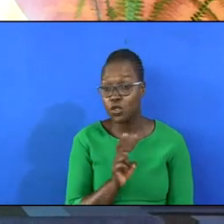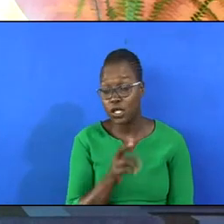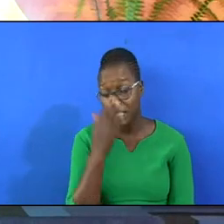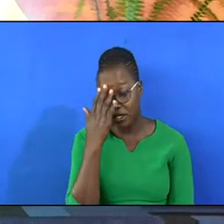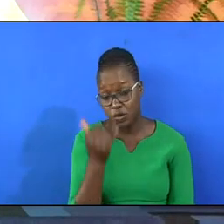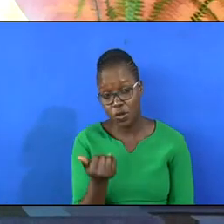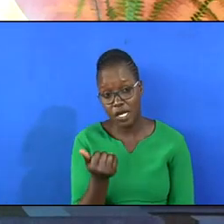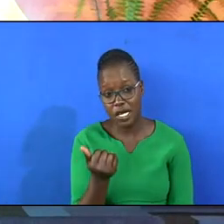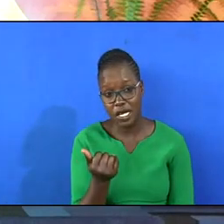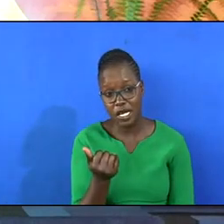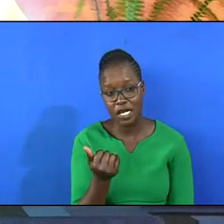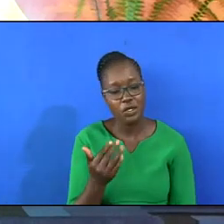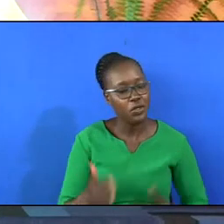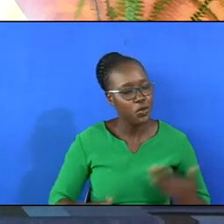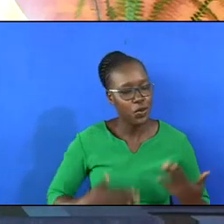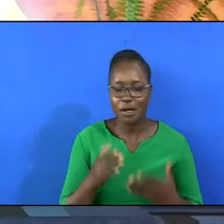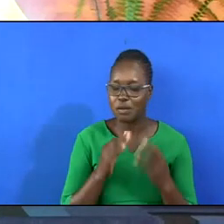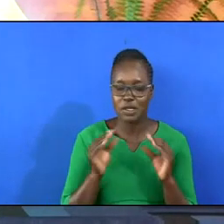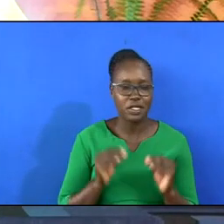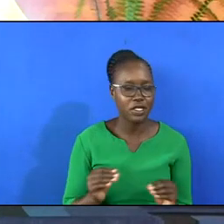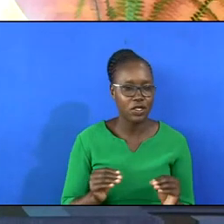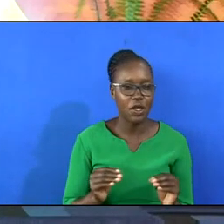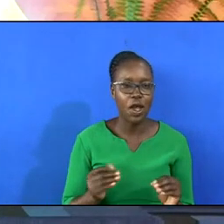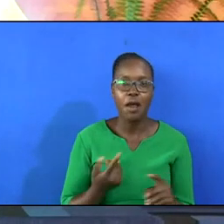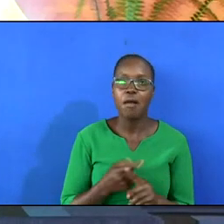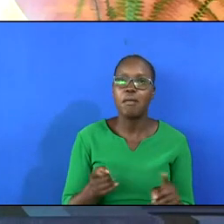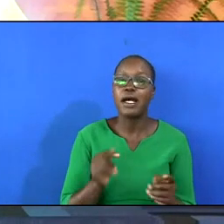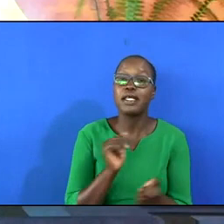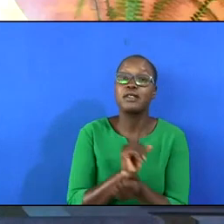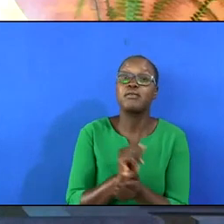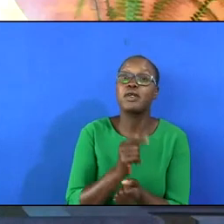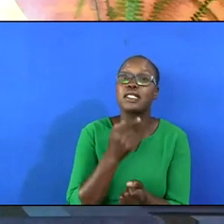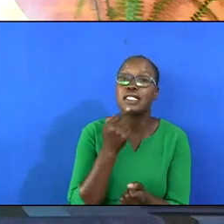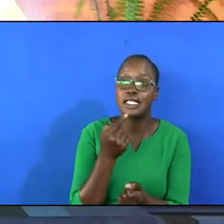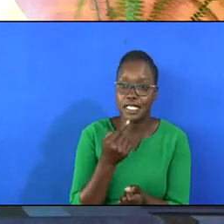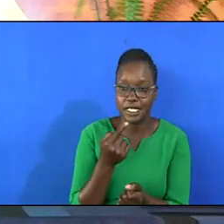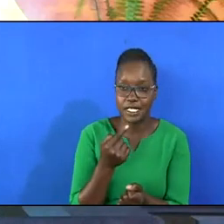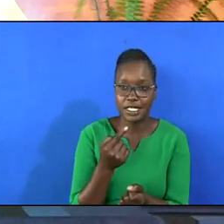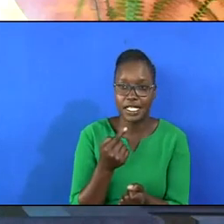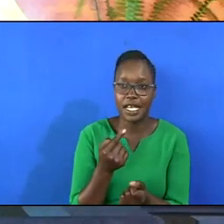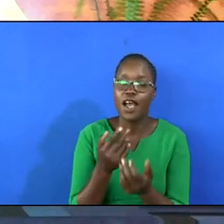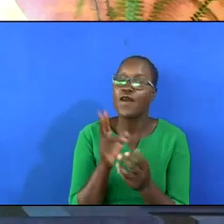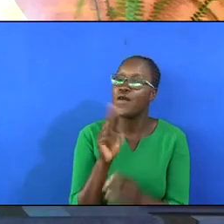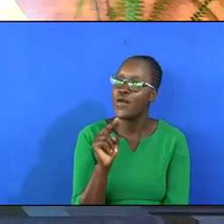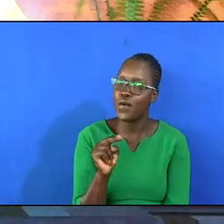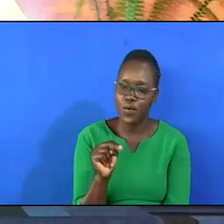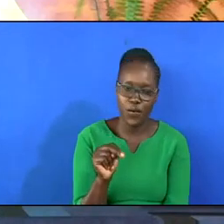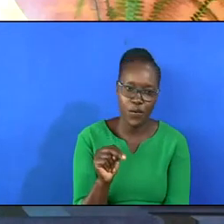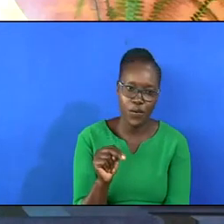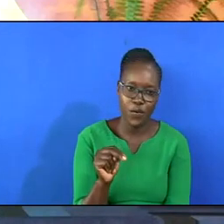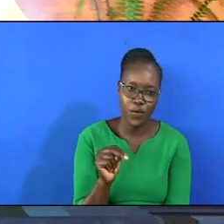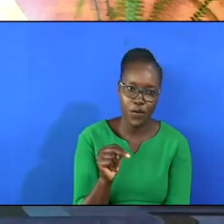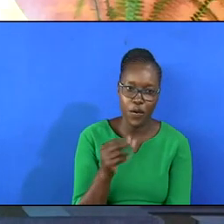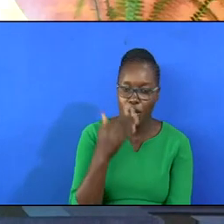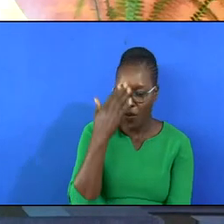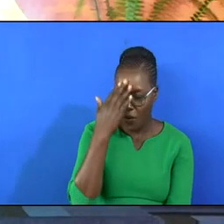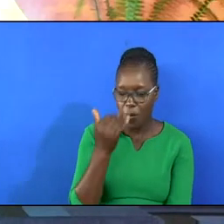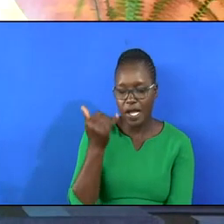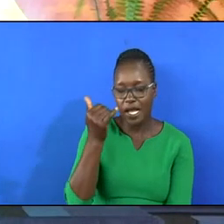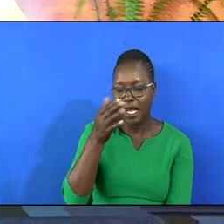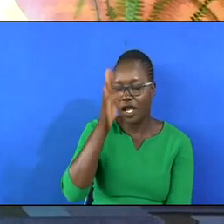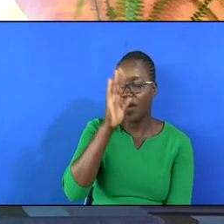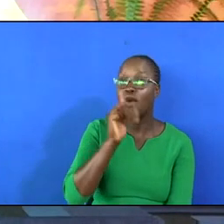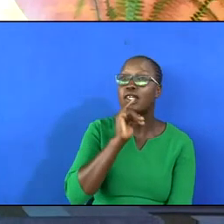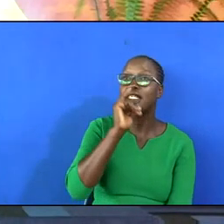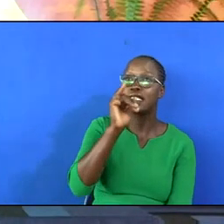see why you are unhappy. But Paul seems here to be saying no. Because of who God